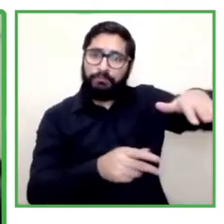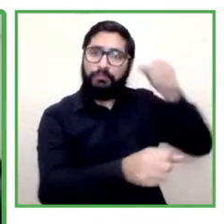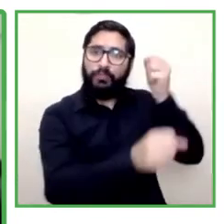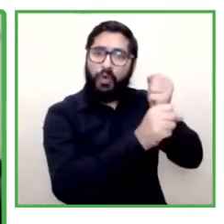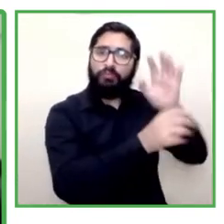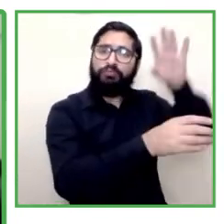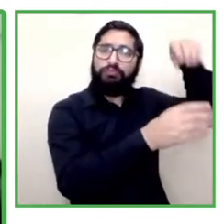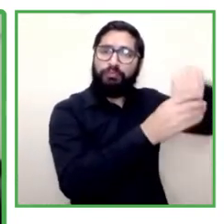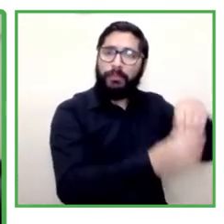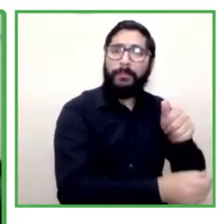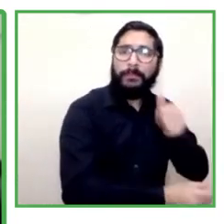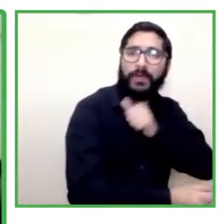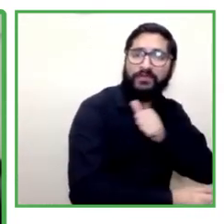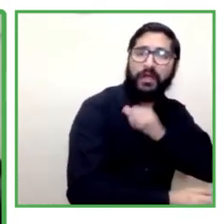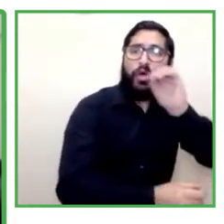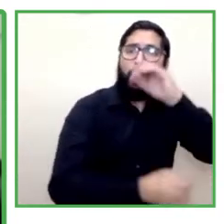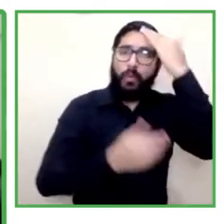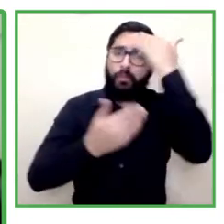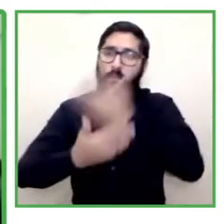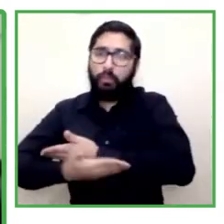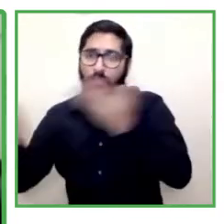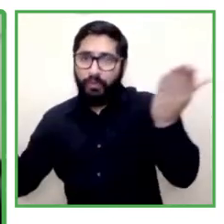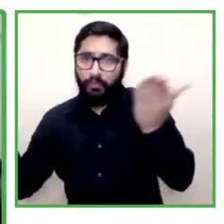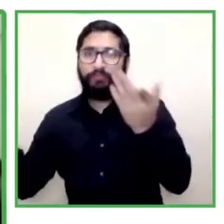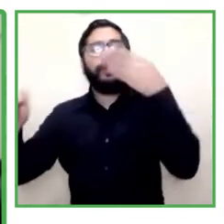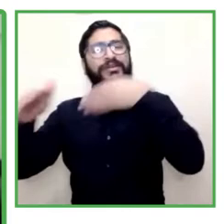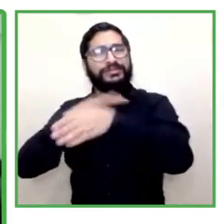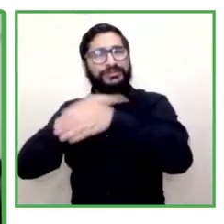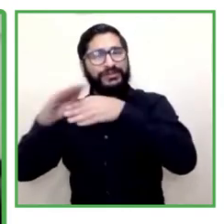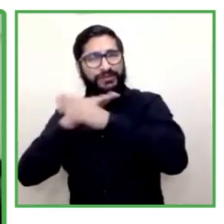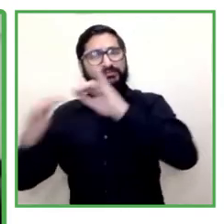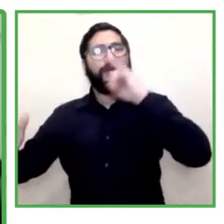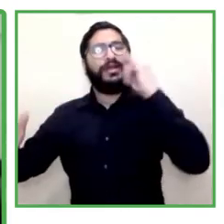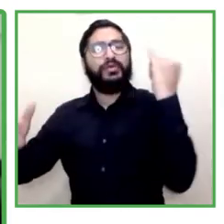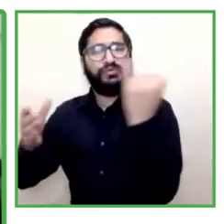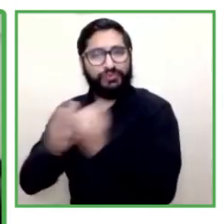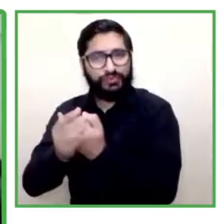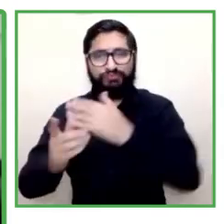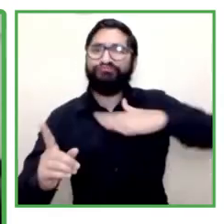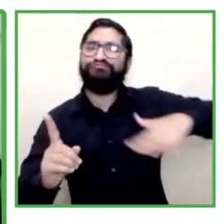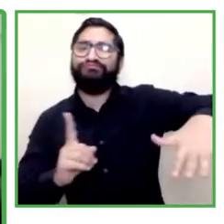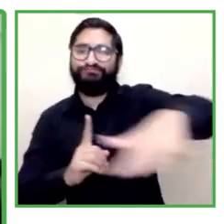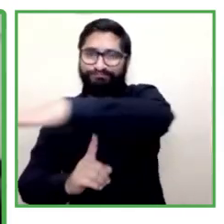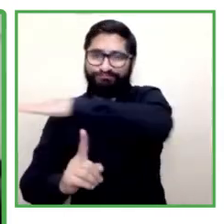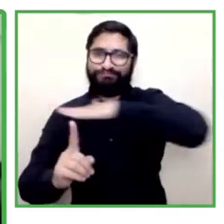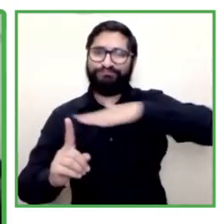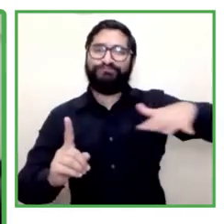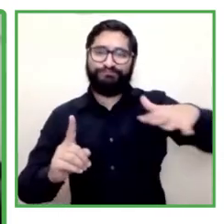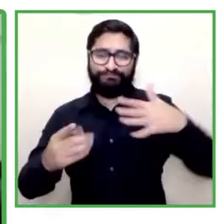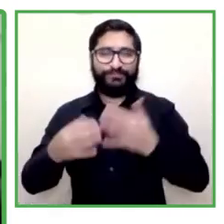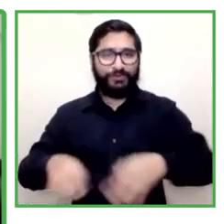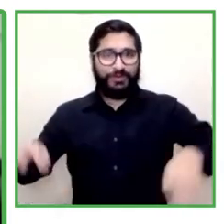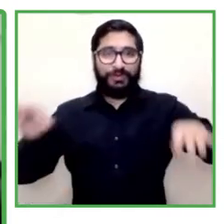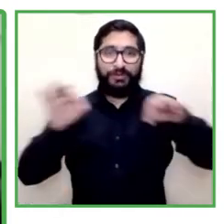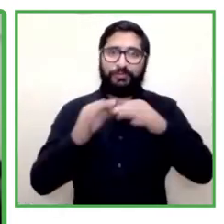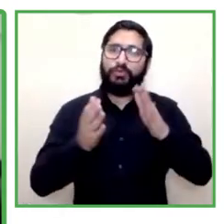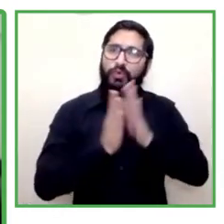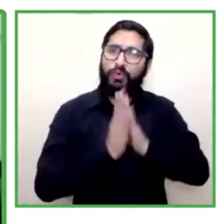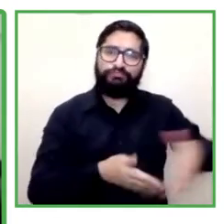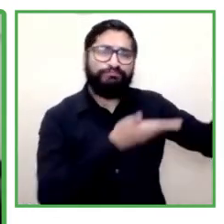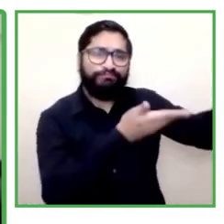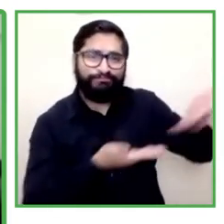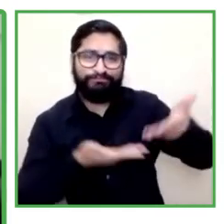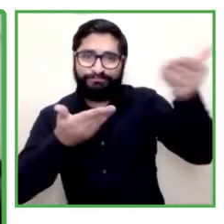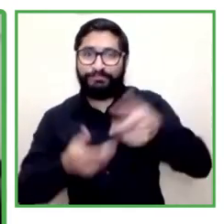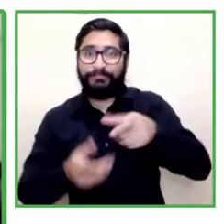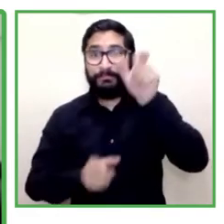also key in this inclusion in this framework. framework, then we invite to our